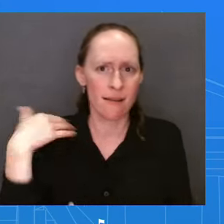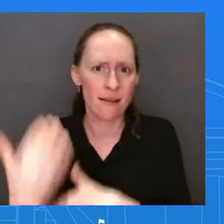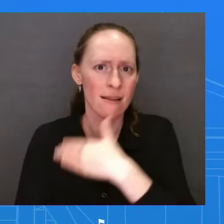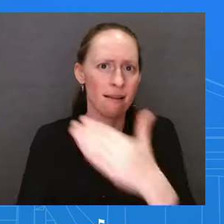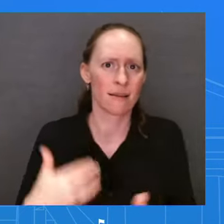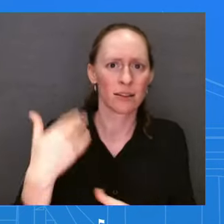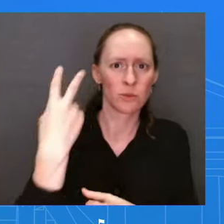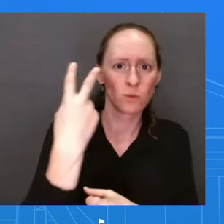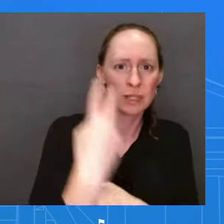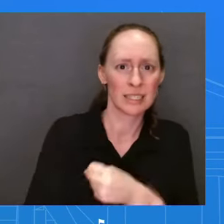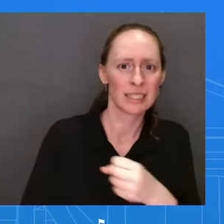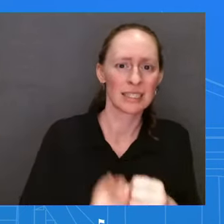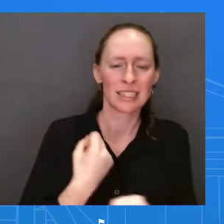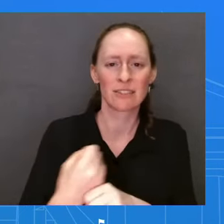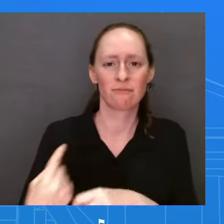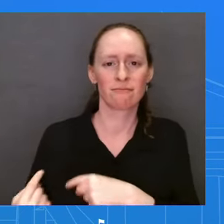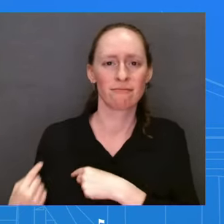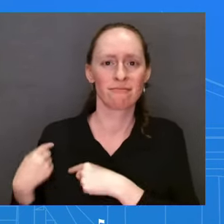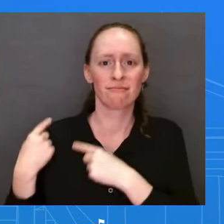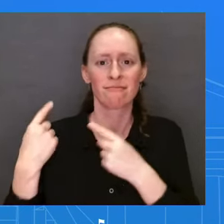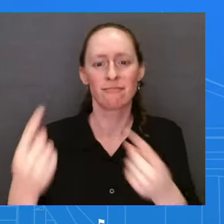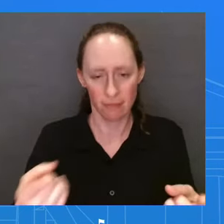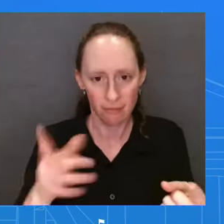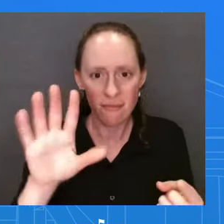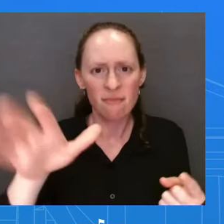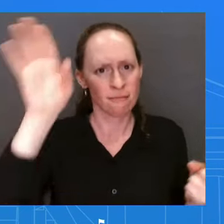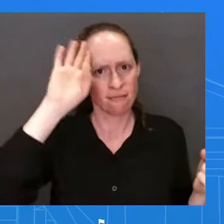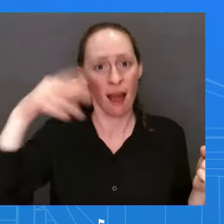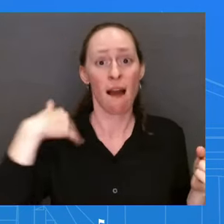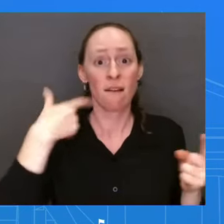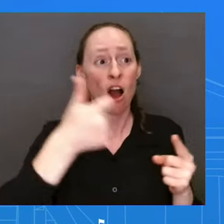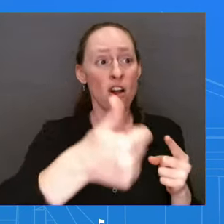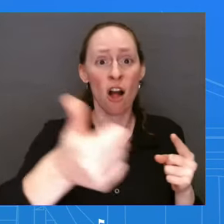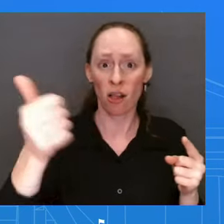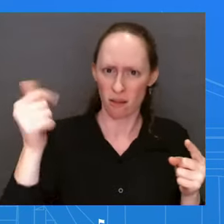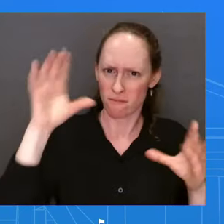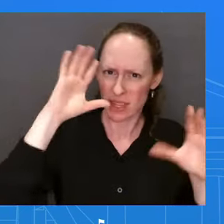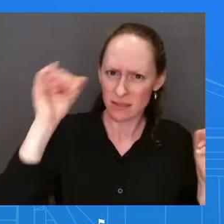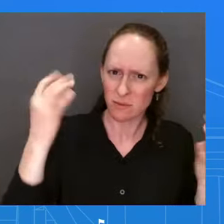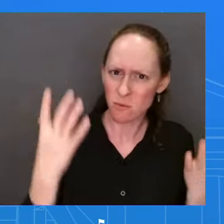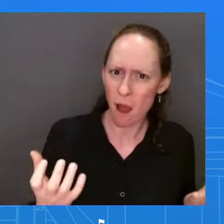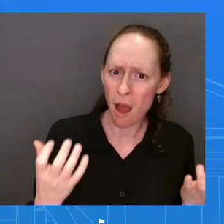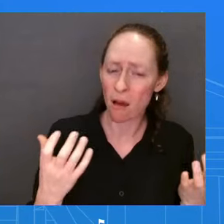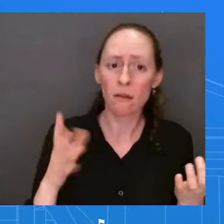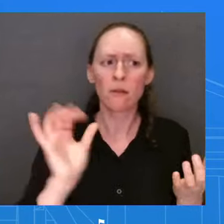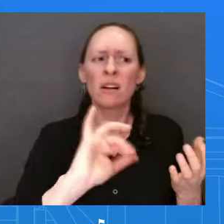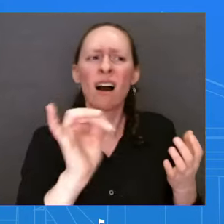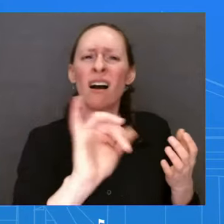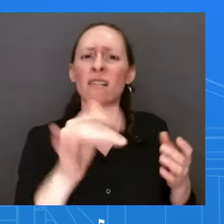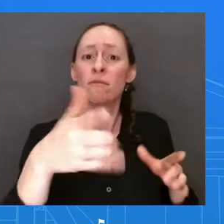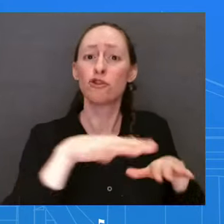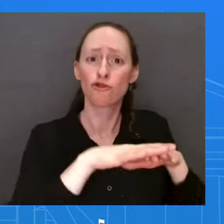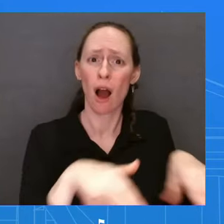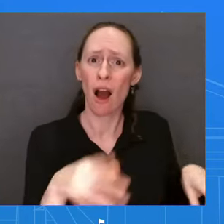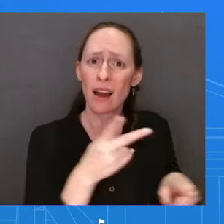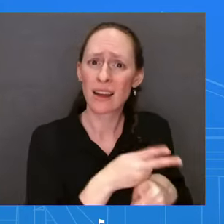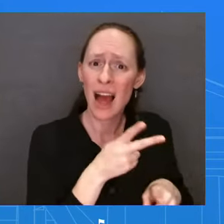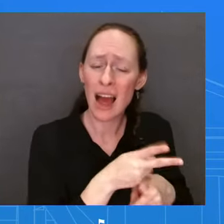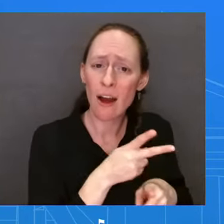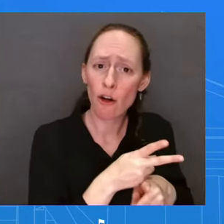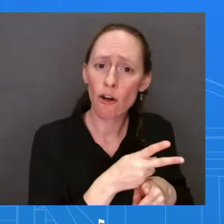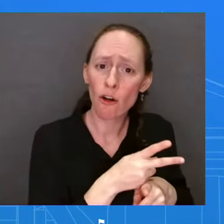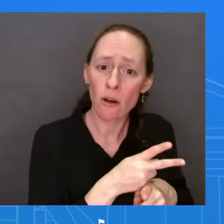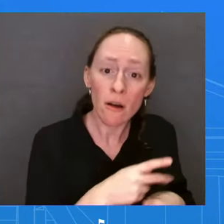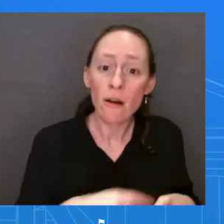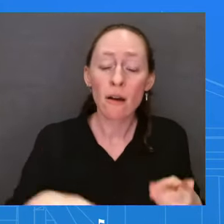Childcare, ending Trump tax cuts, that kind of thing. At what point, and obviously it's not this speech, but at what